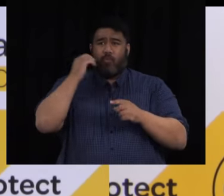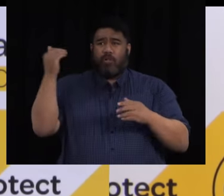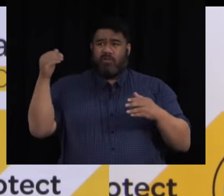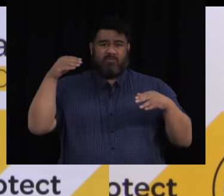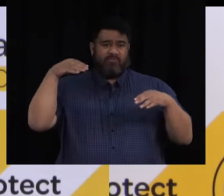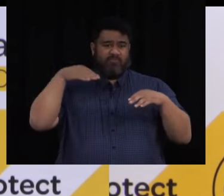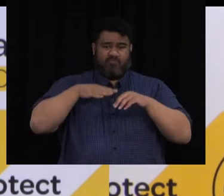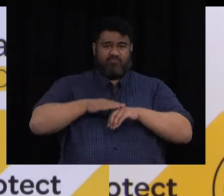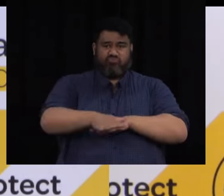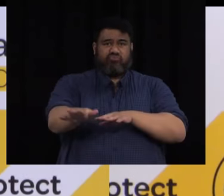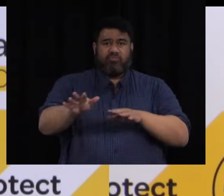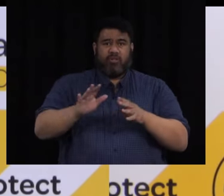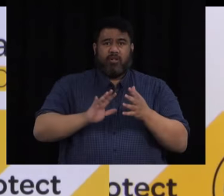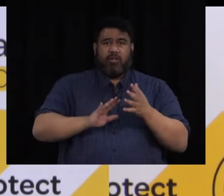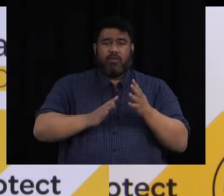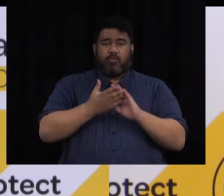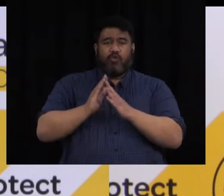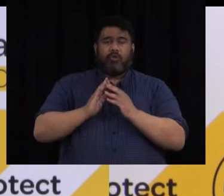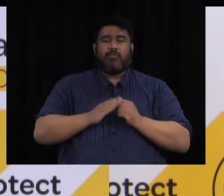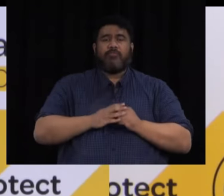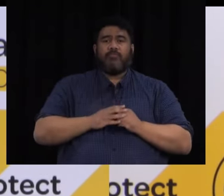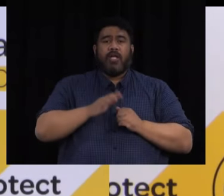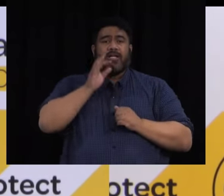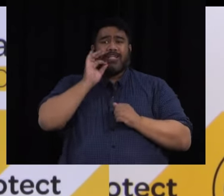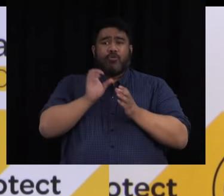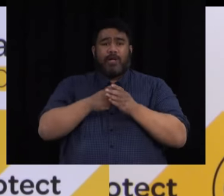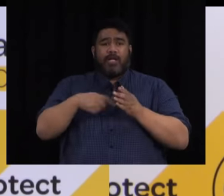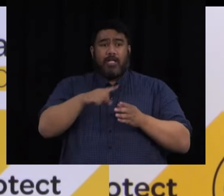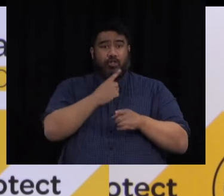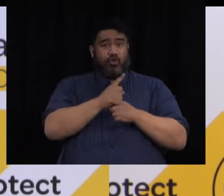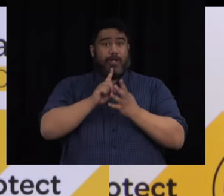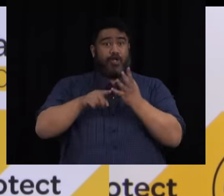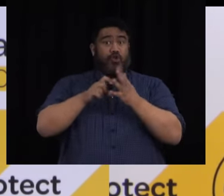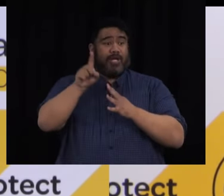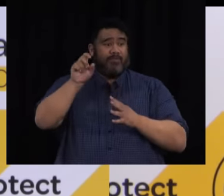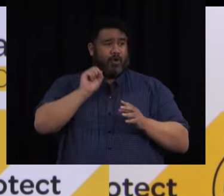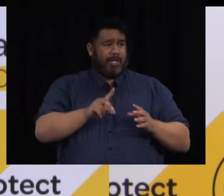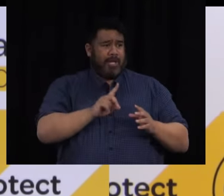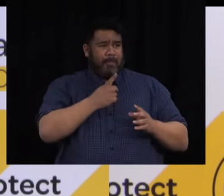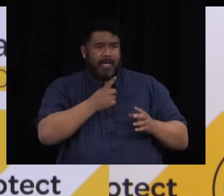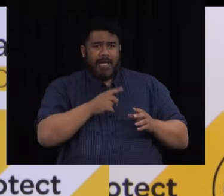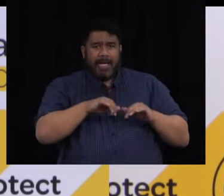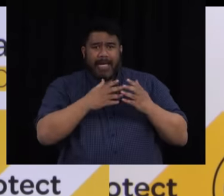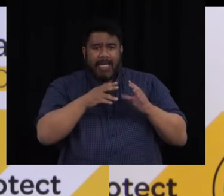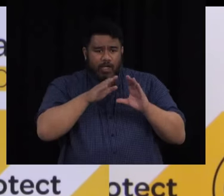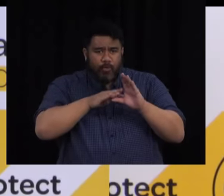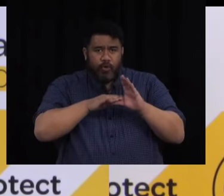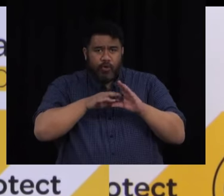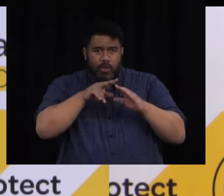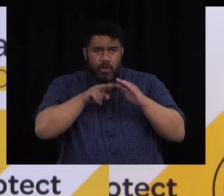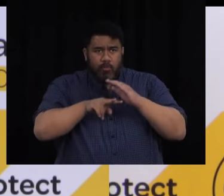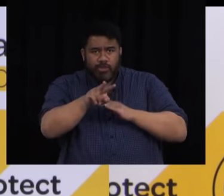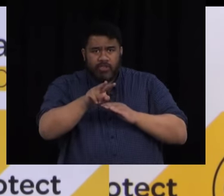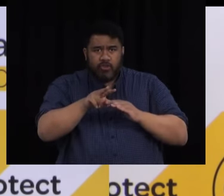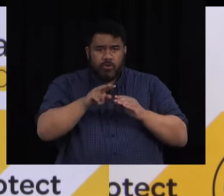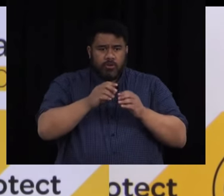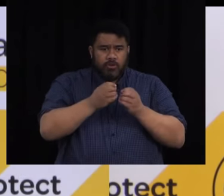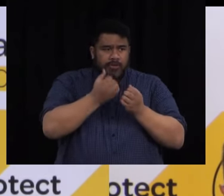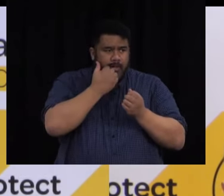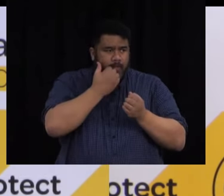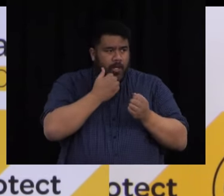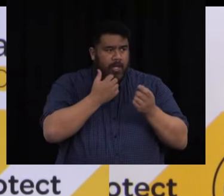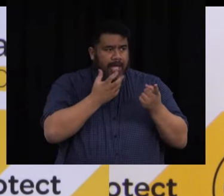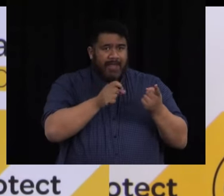Party have talked about the UK so let's put this into perspective. They haven't provided any modelling for what they are expecting in terms of case numbers